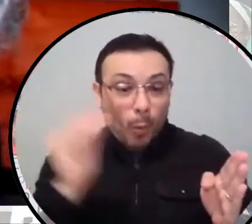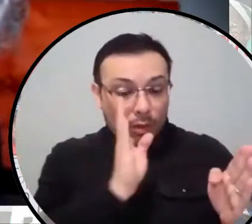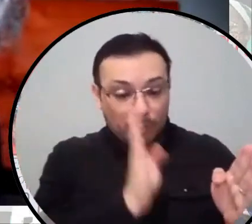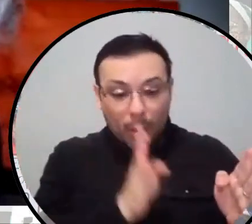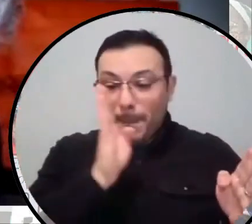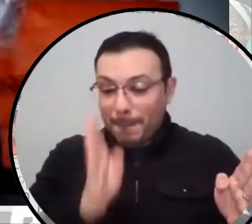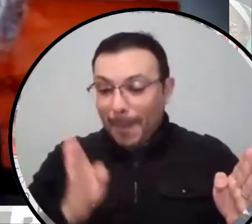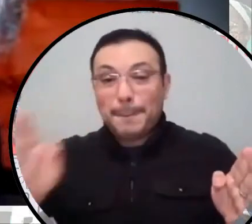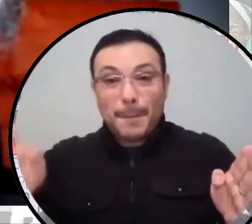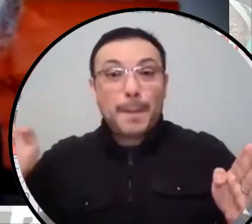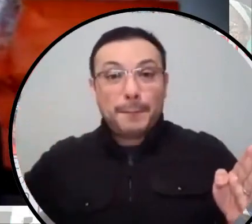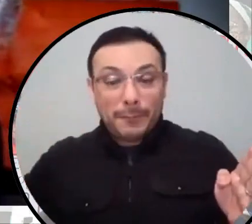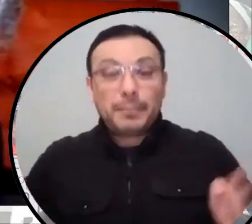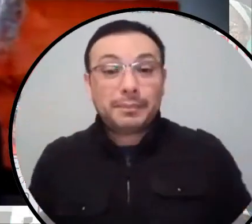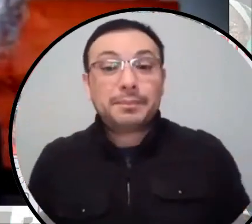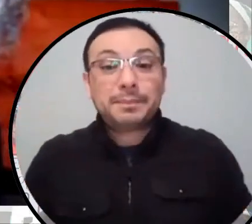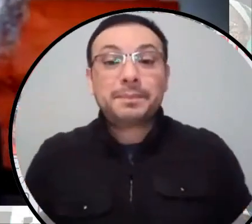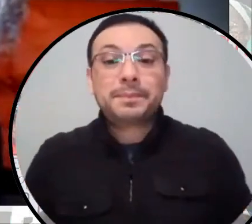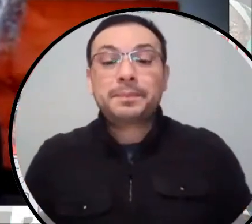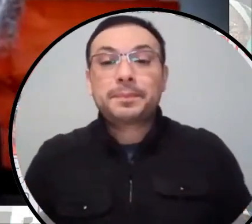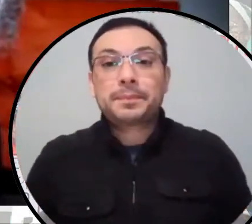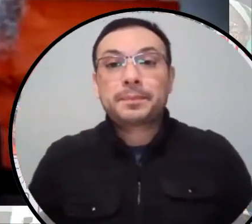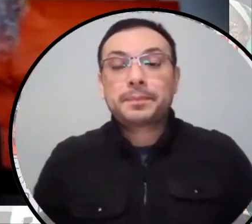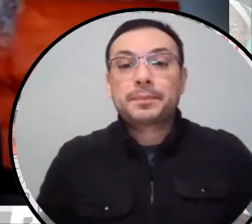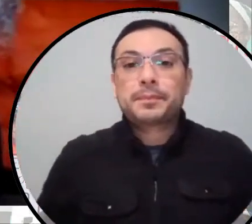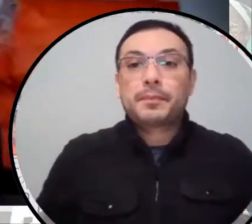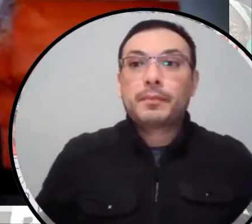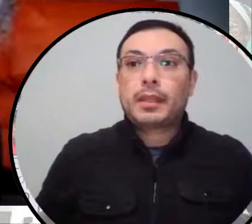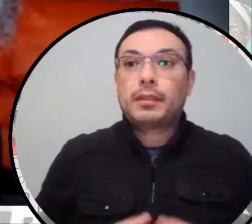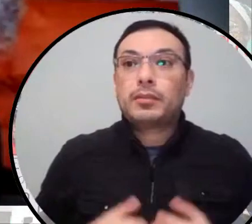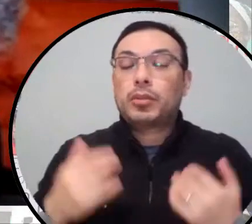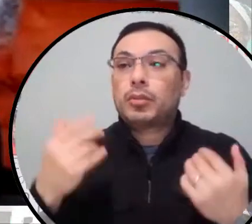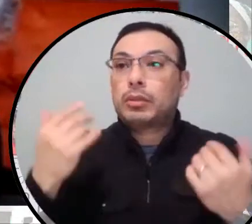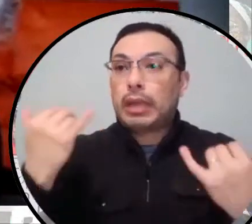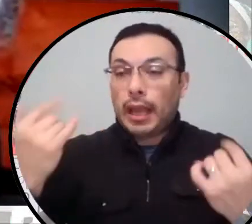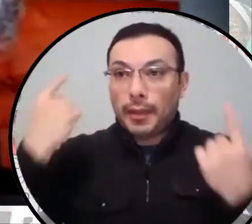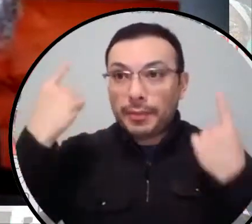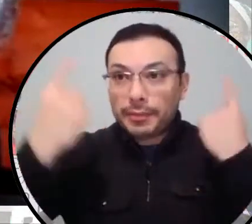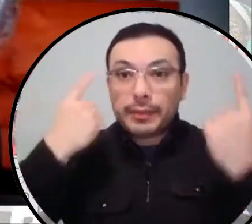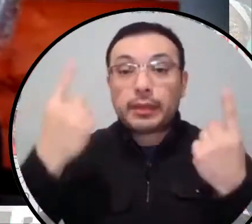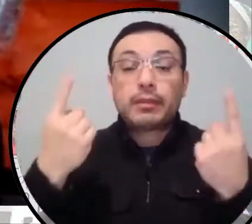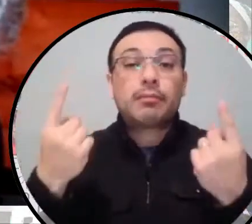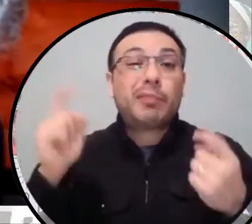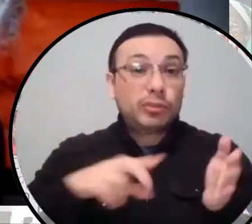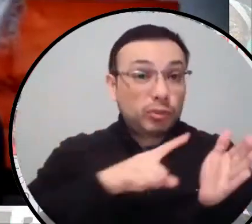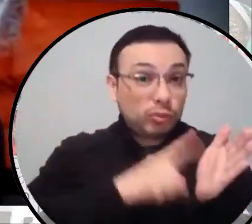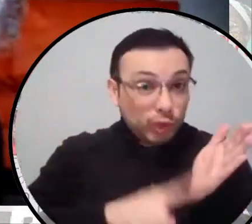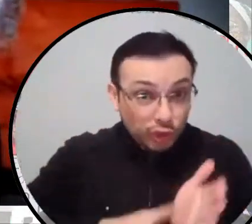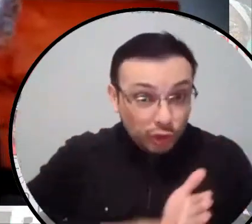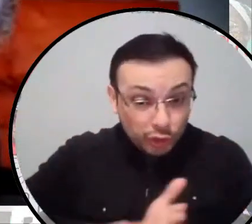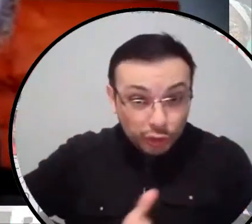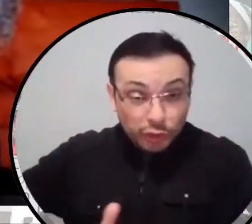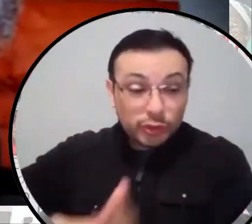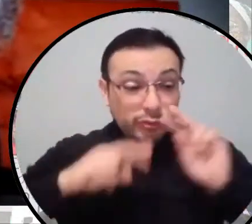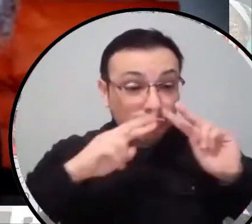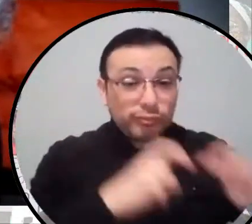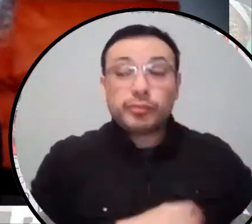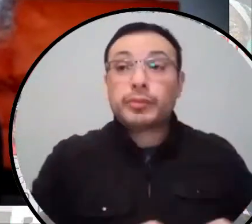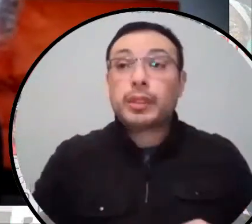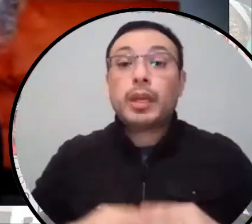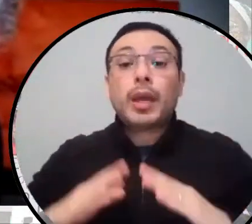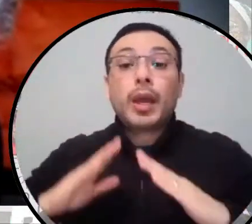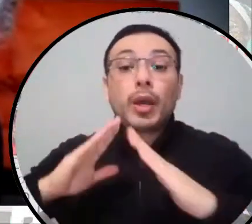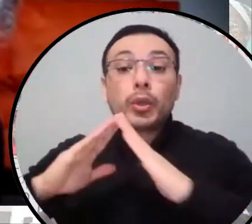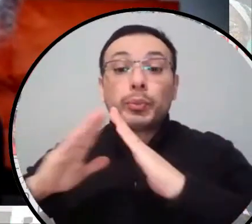to now, make art, uh, do research, uh, do community organizing, uh, talk with our families.